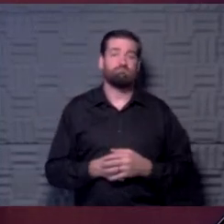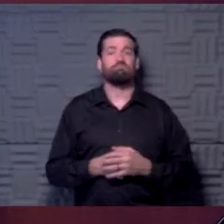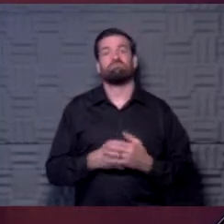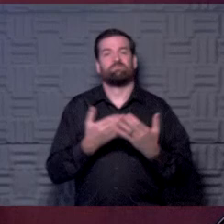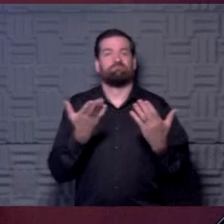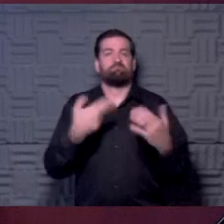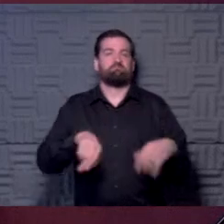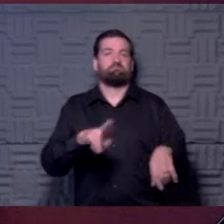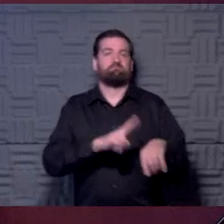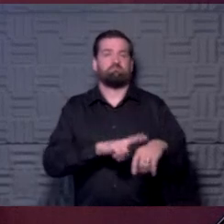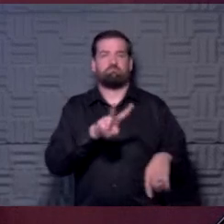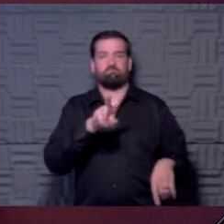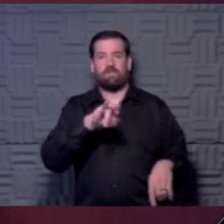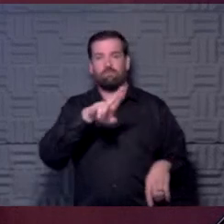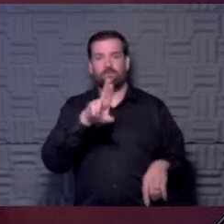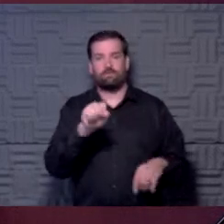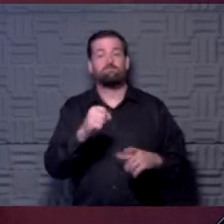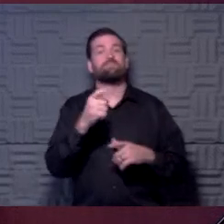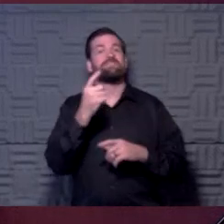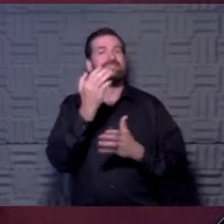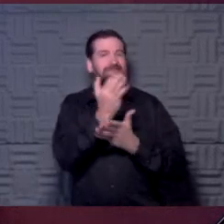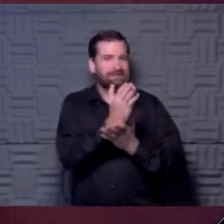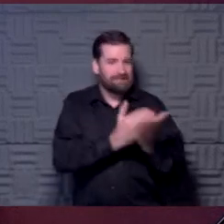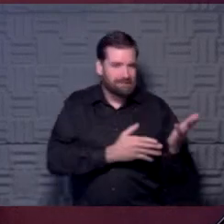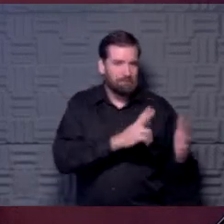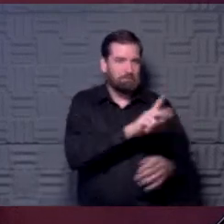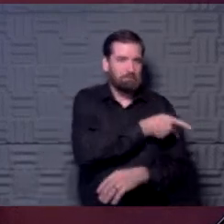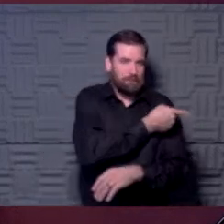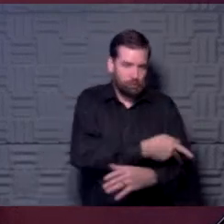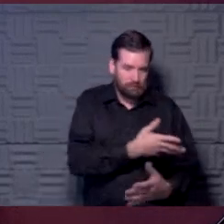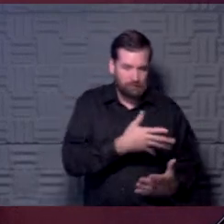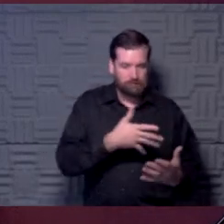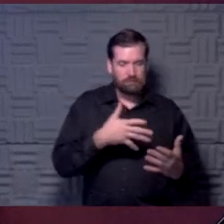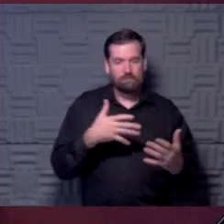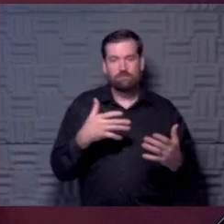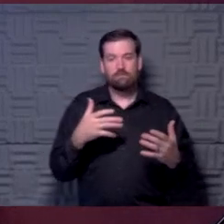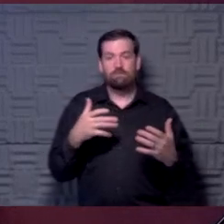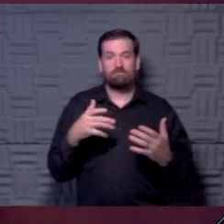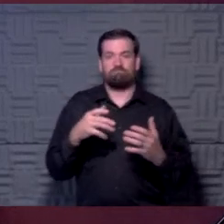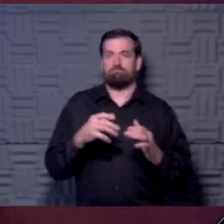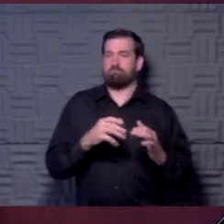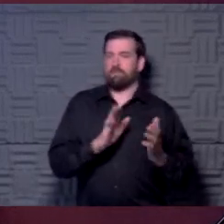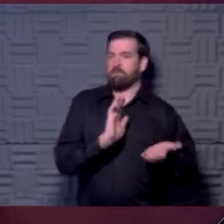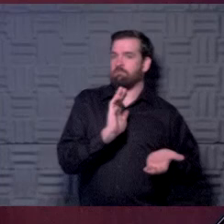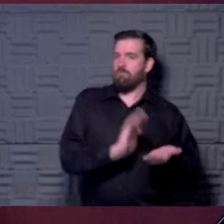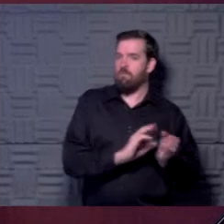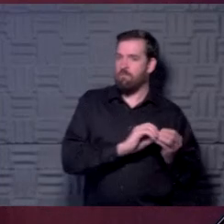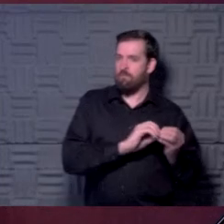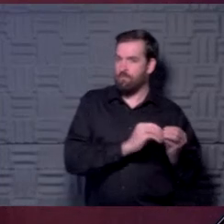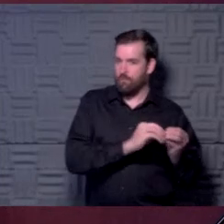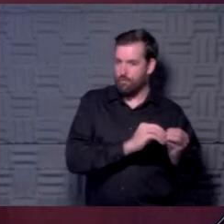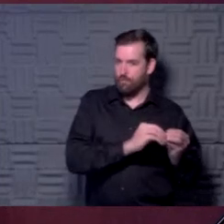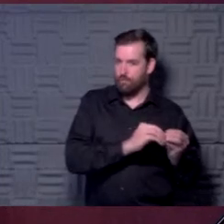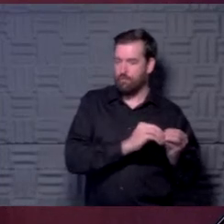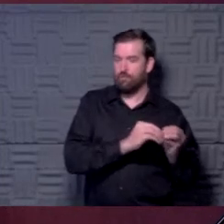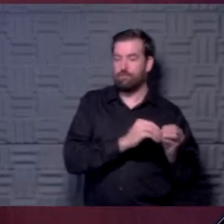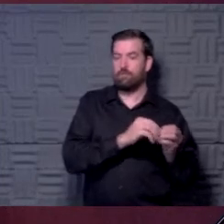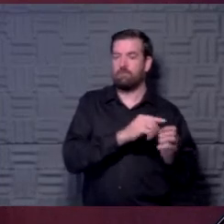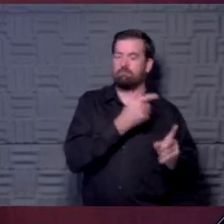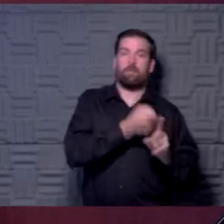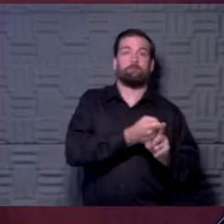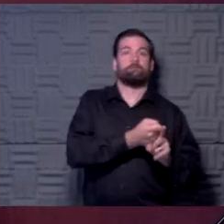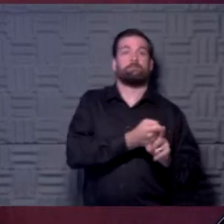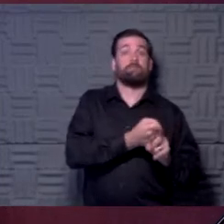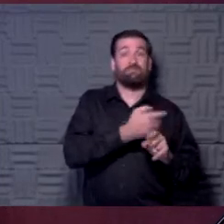virus. But we do have patients, you know, acutely, obviously, and that's the, it's the minority of them that end up coming in acutely and